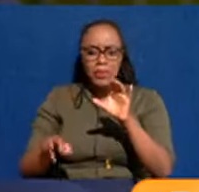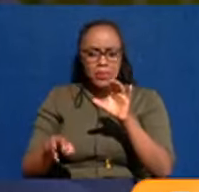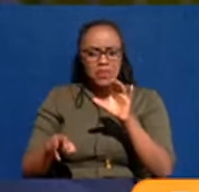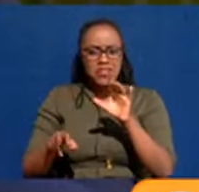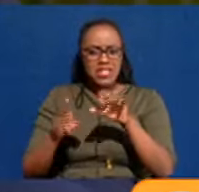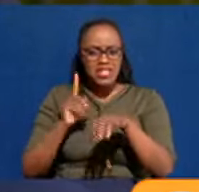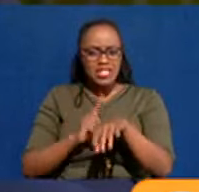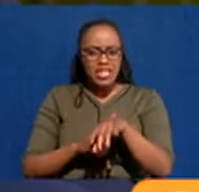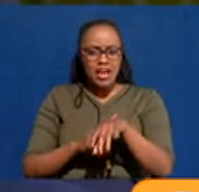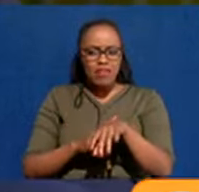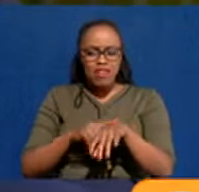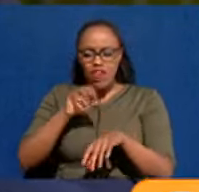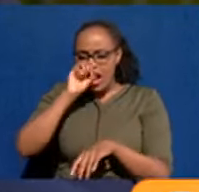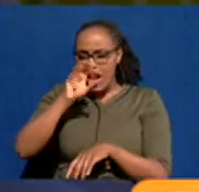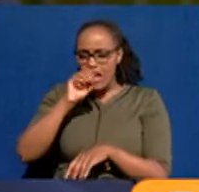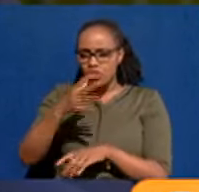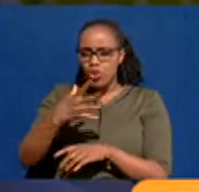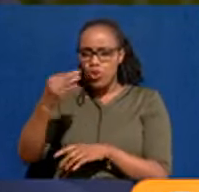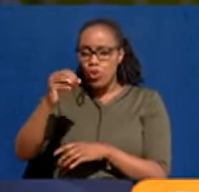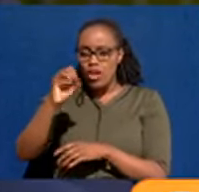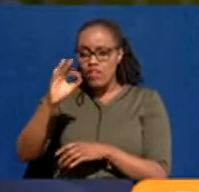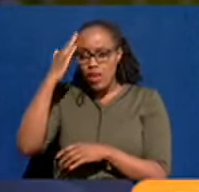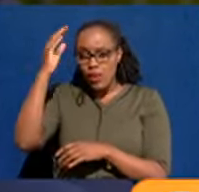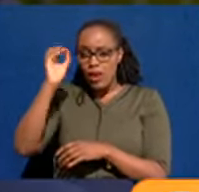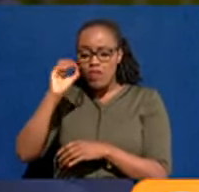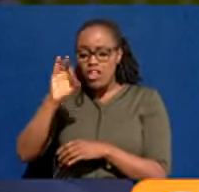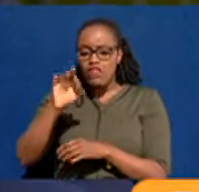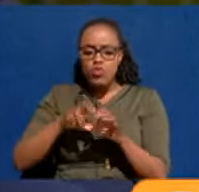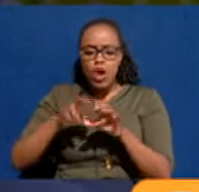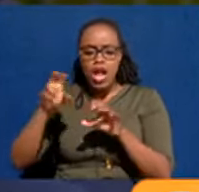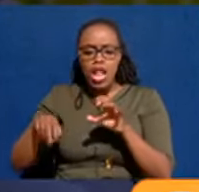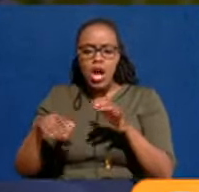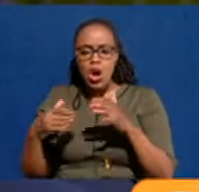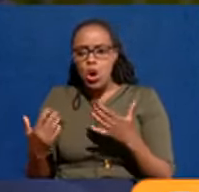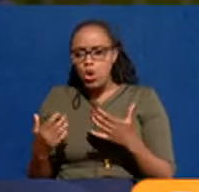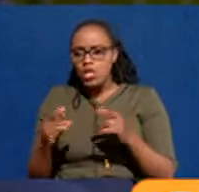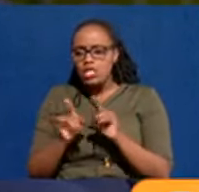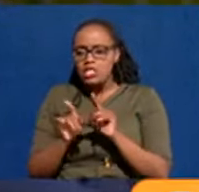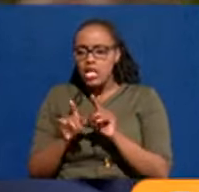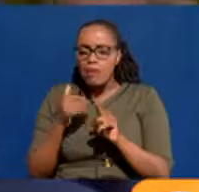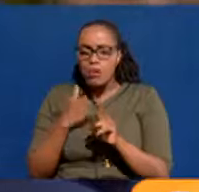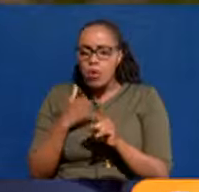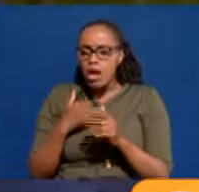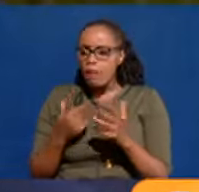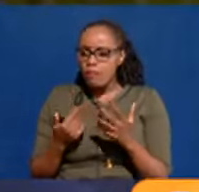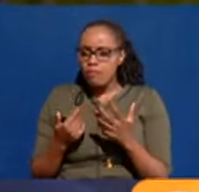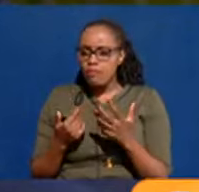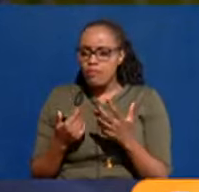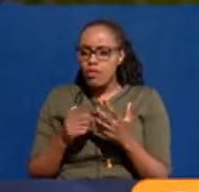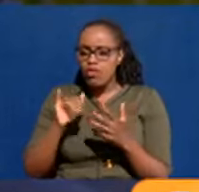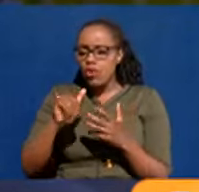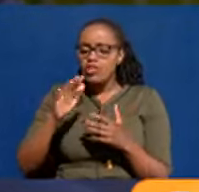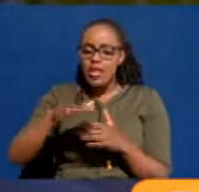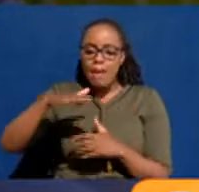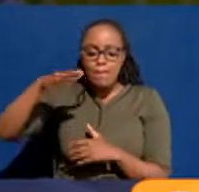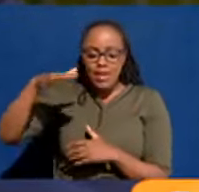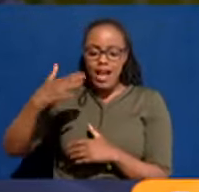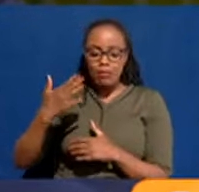But when my Kanjo goes, they don't know if you're a Taut or a passenger, you know, you're bundled into the, you know, those pickups.